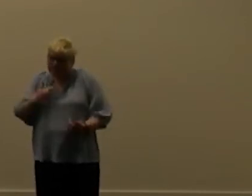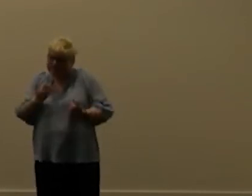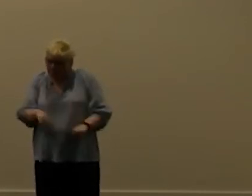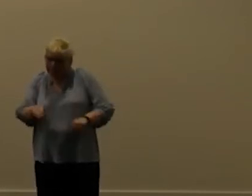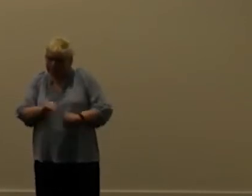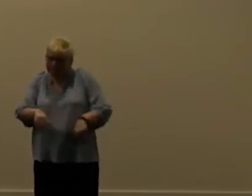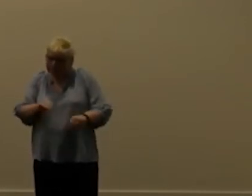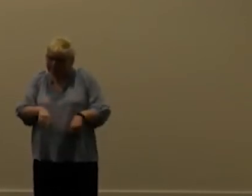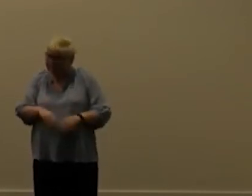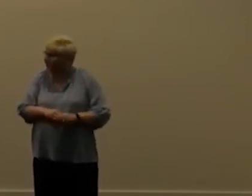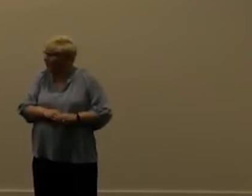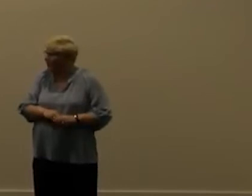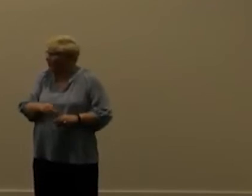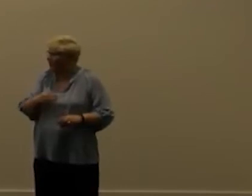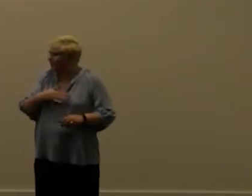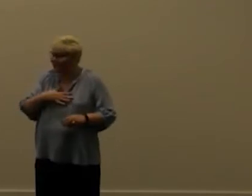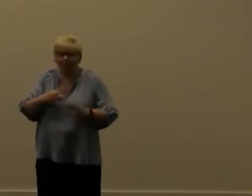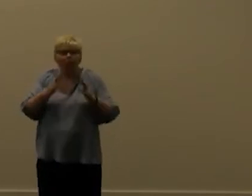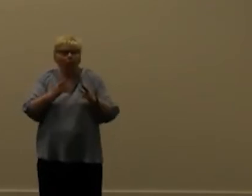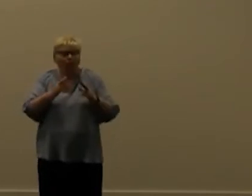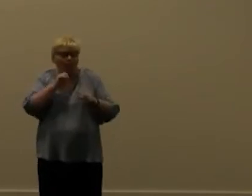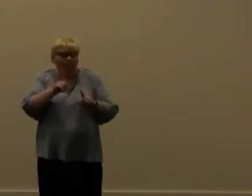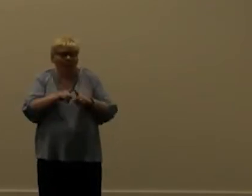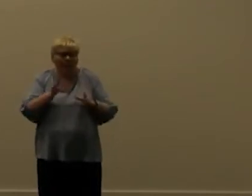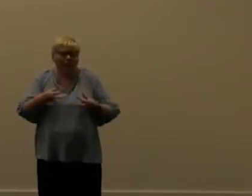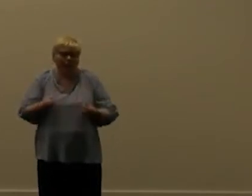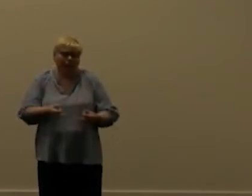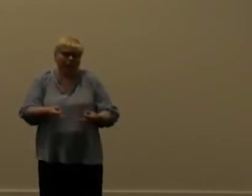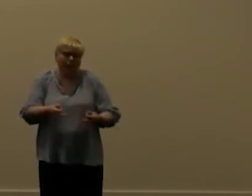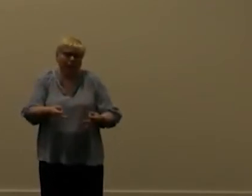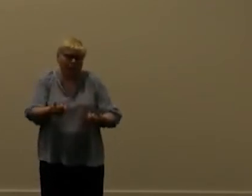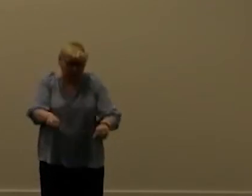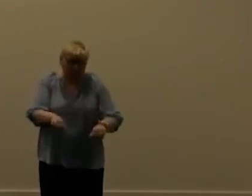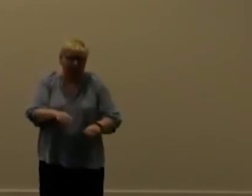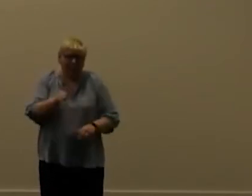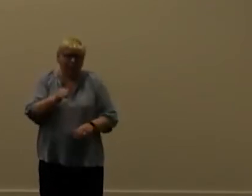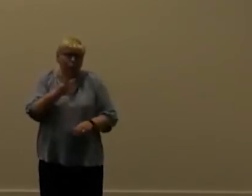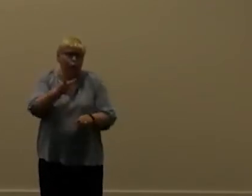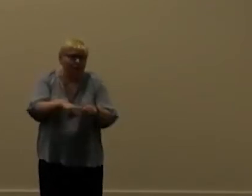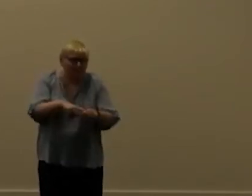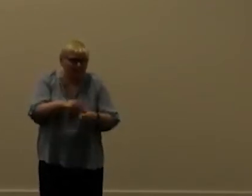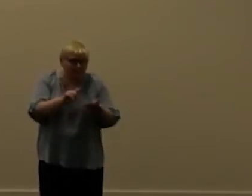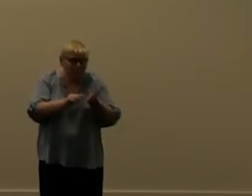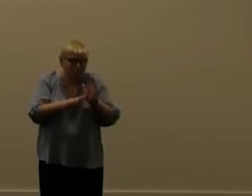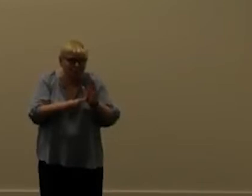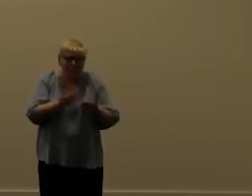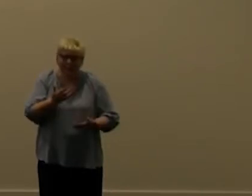yeah i i i was just hoping they would like this delay delay delay and then and maybe in like two years it showed up and something yeah